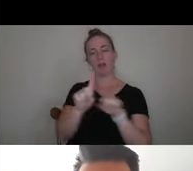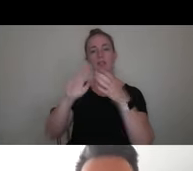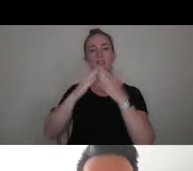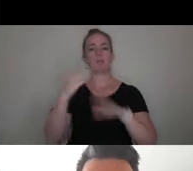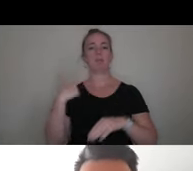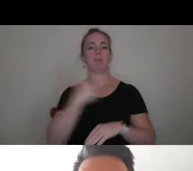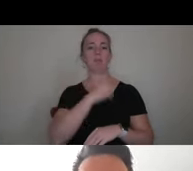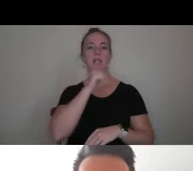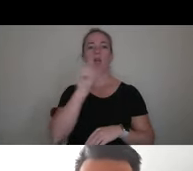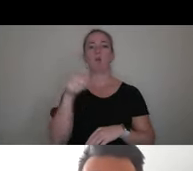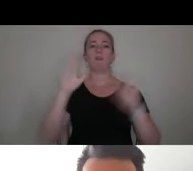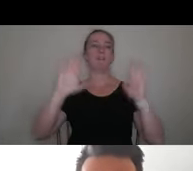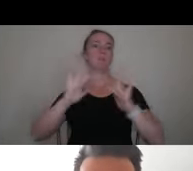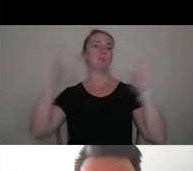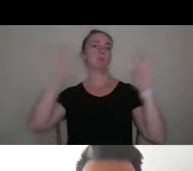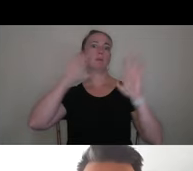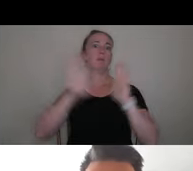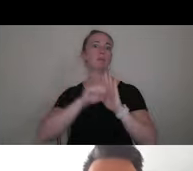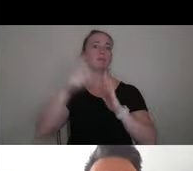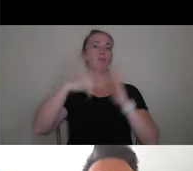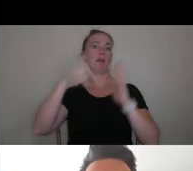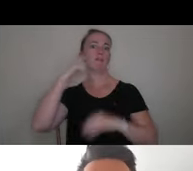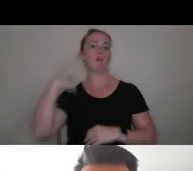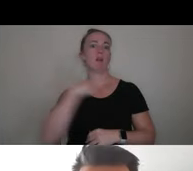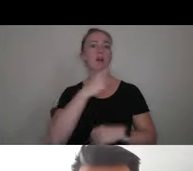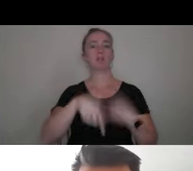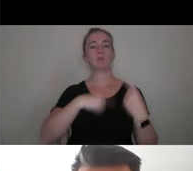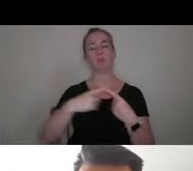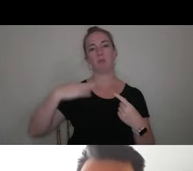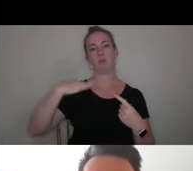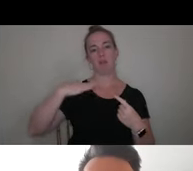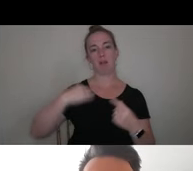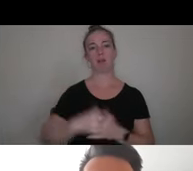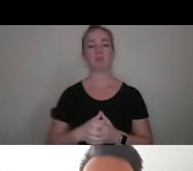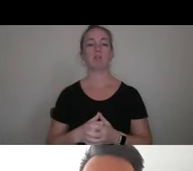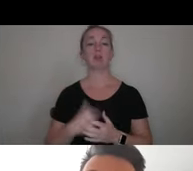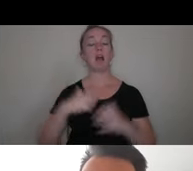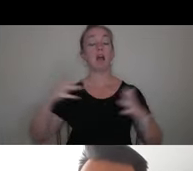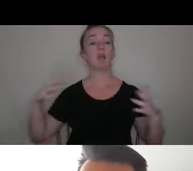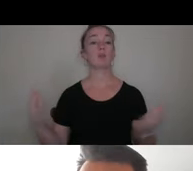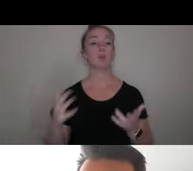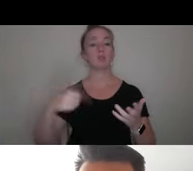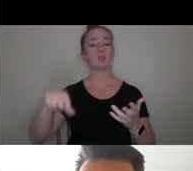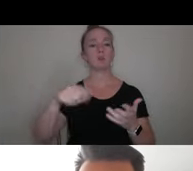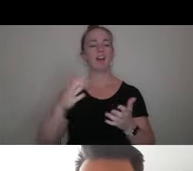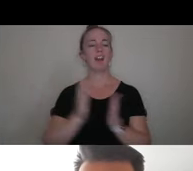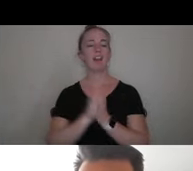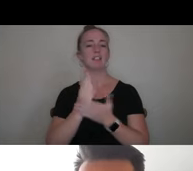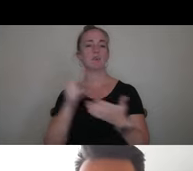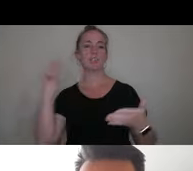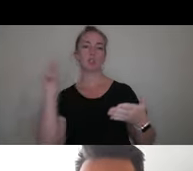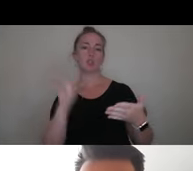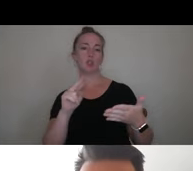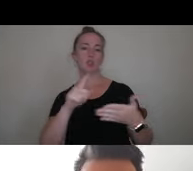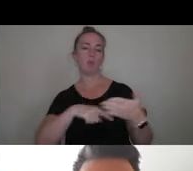paint for us when you apply. I would encourage you to have someone look at what you submit